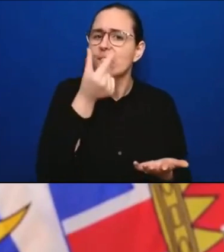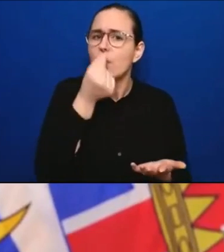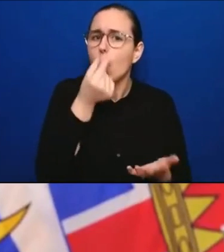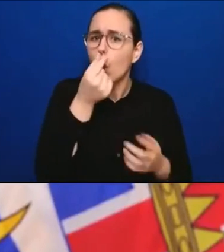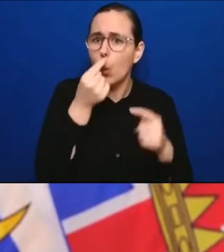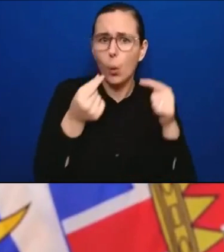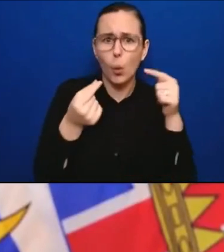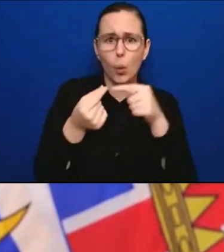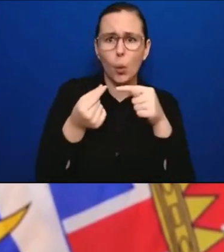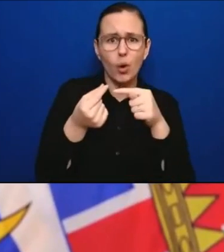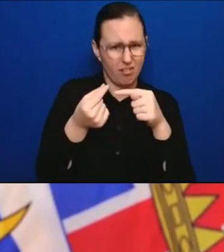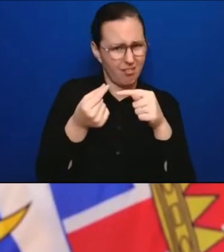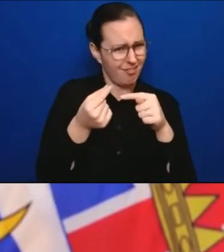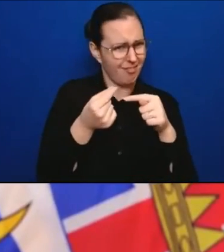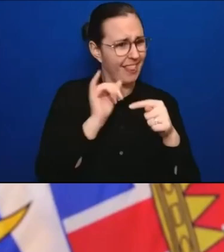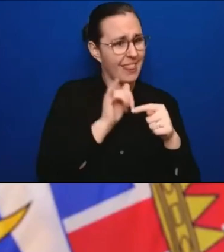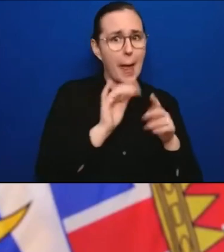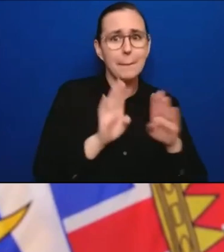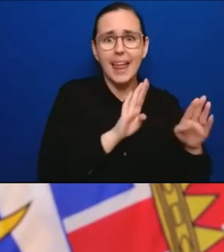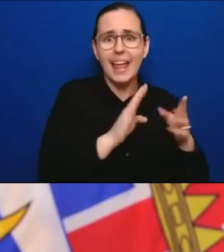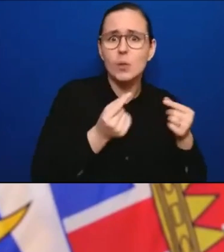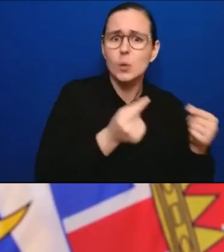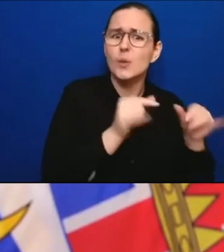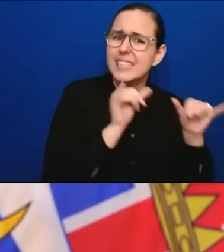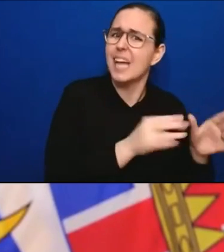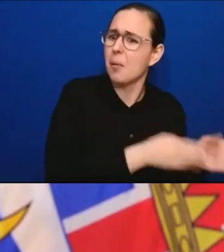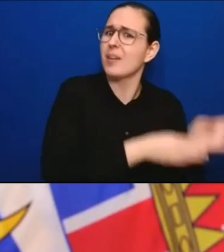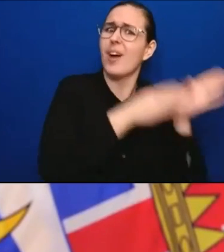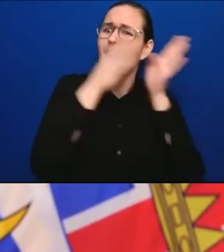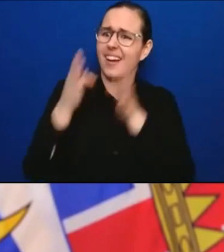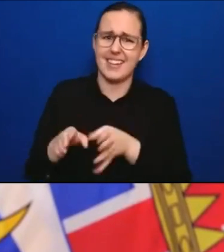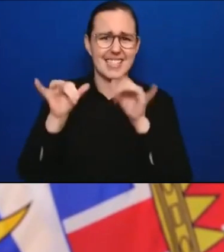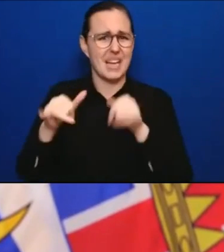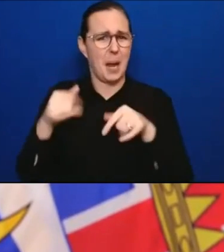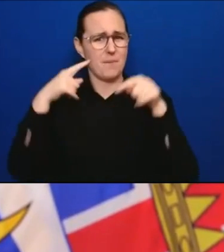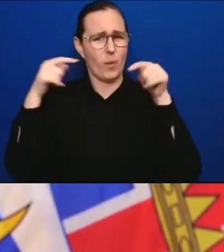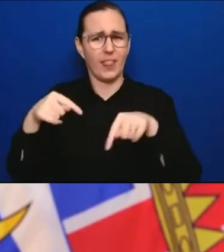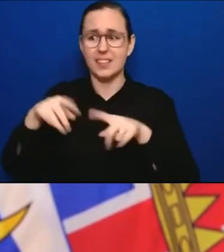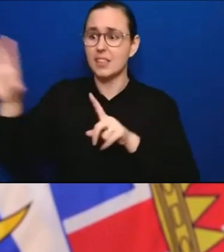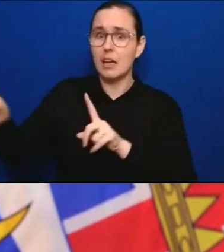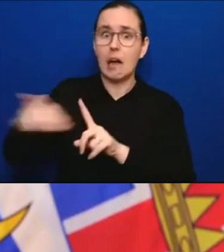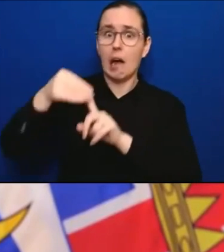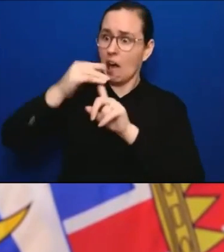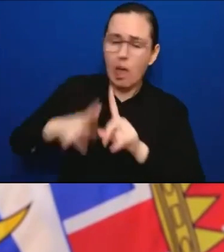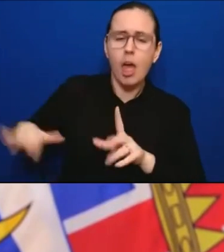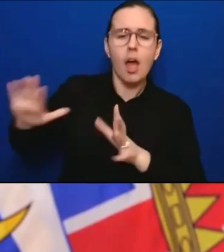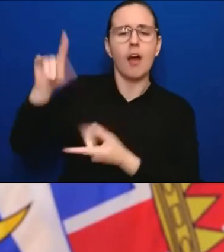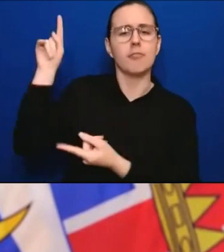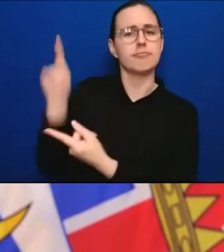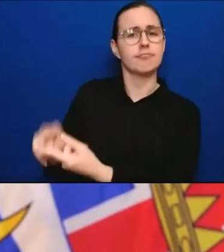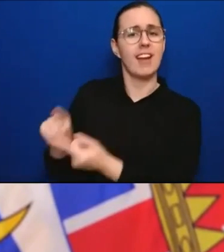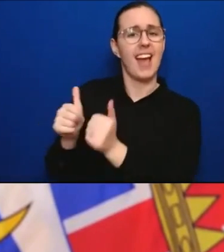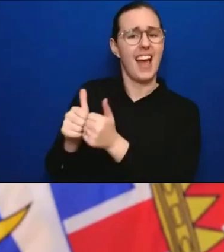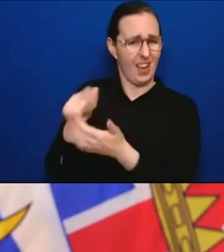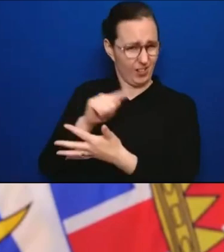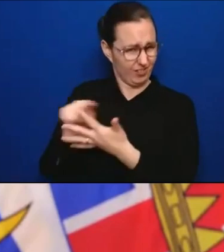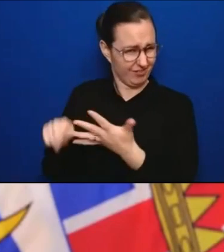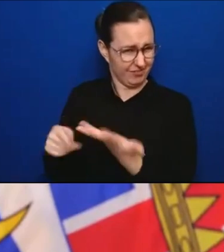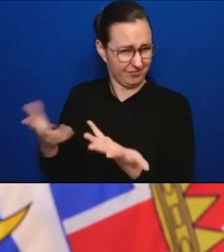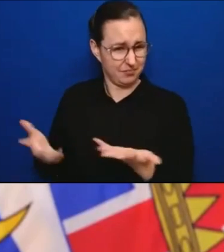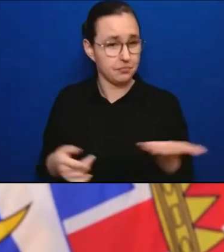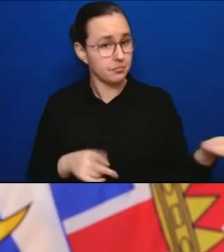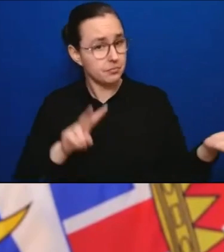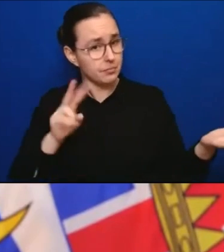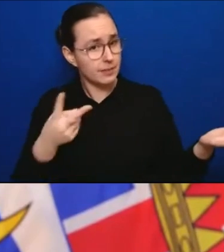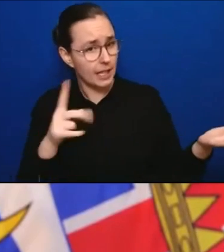higher respiratory illness transmission. Do you have a follow-up, Binder? Yeah, just wondering, when it comes to masks,